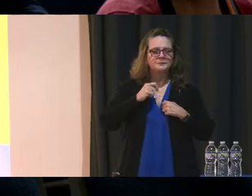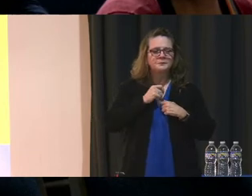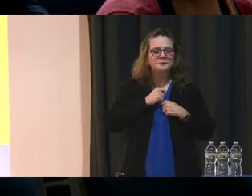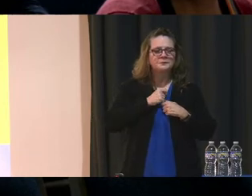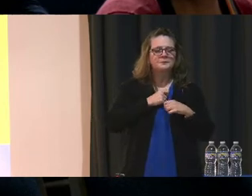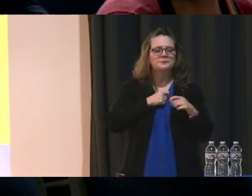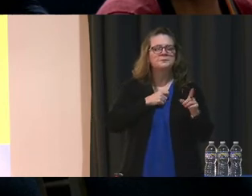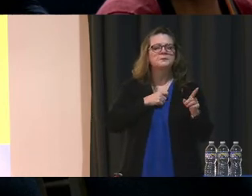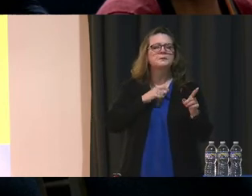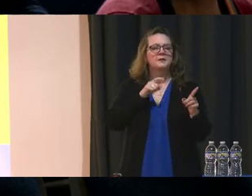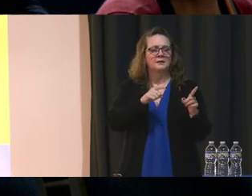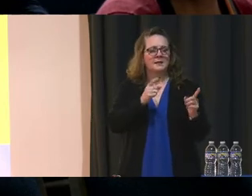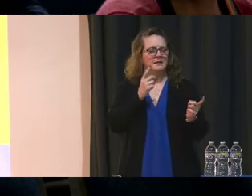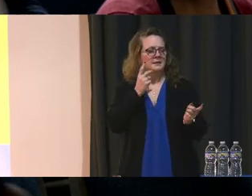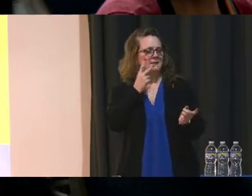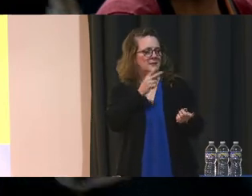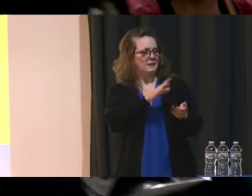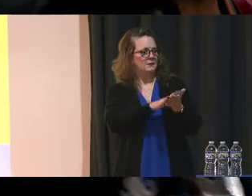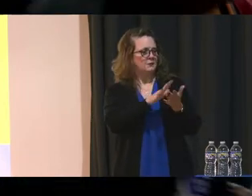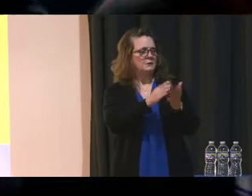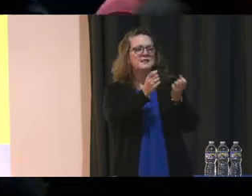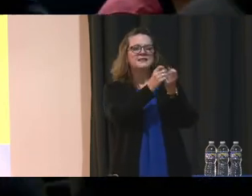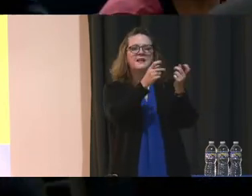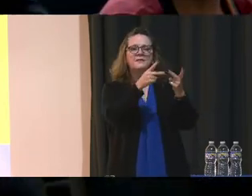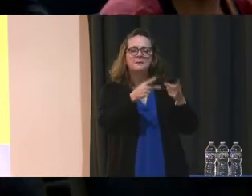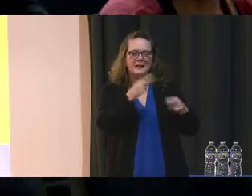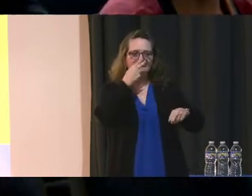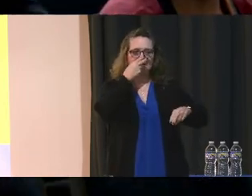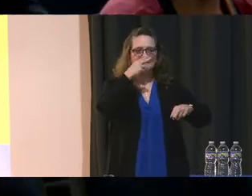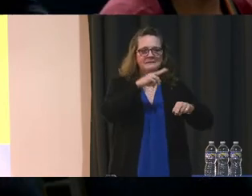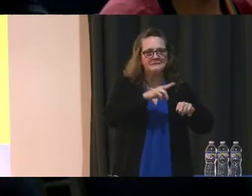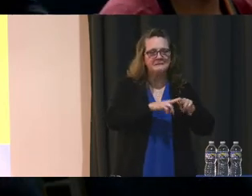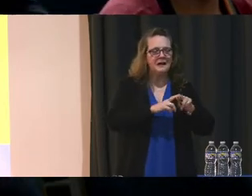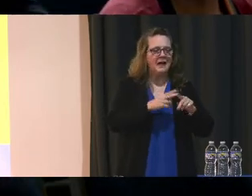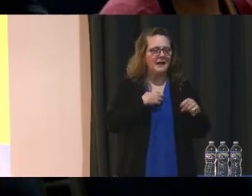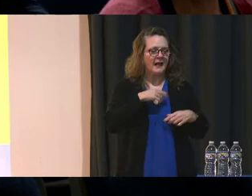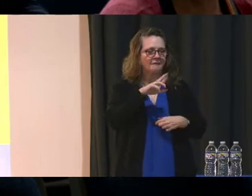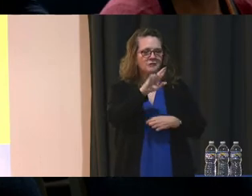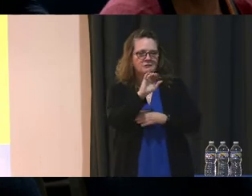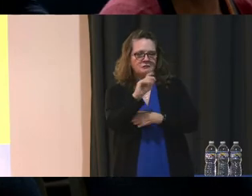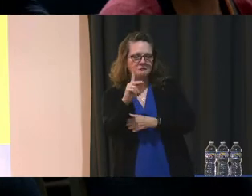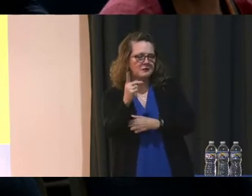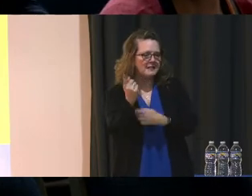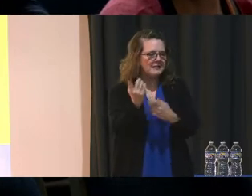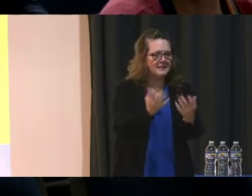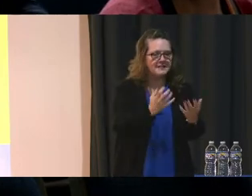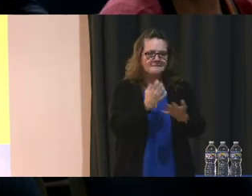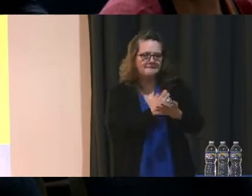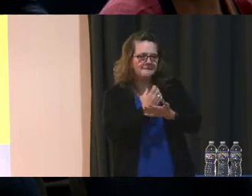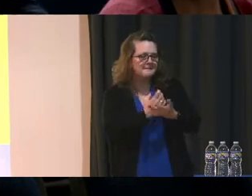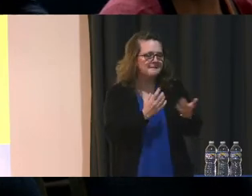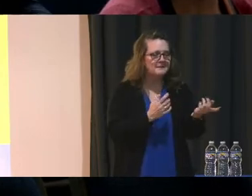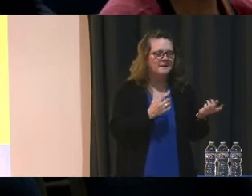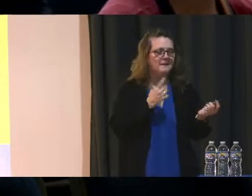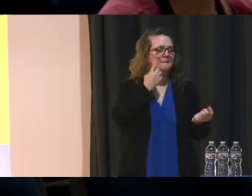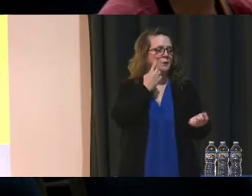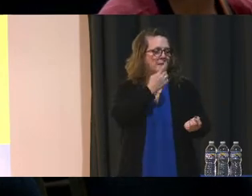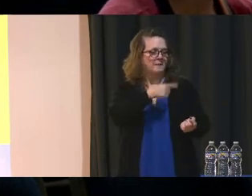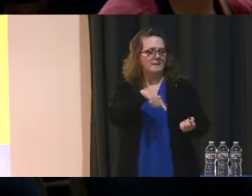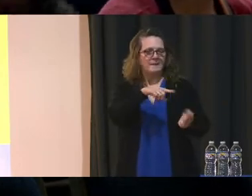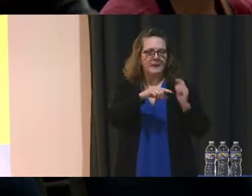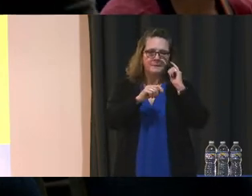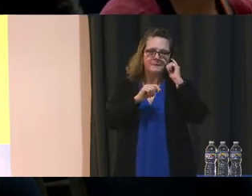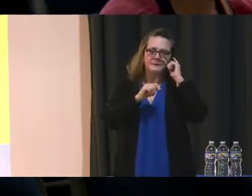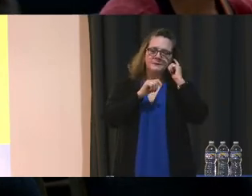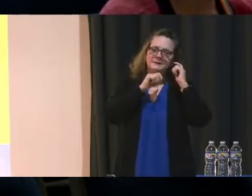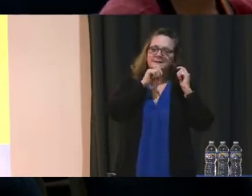That they see school as a safe place that's fun, that they can take risks, that for them, it's not a matter of